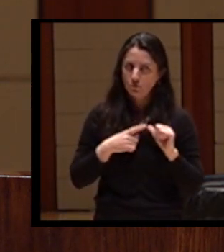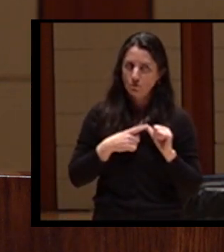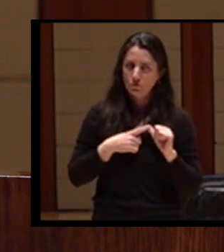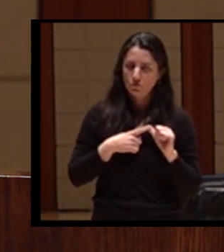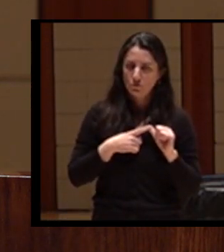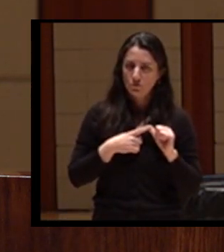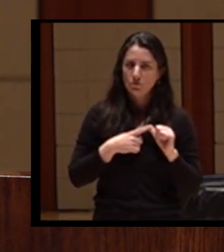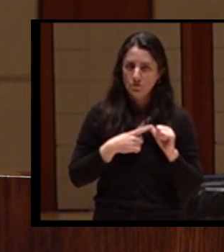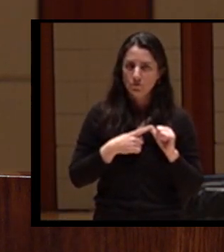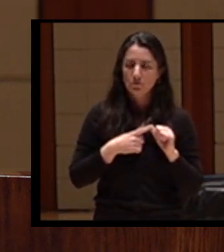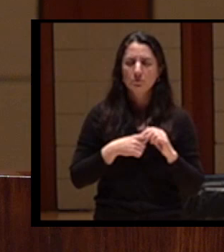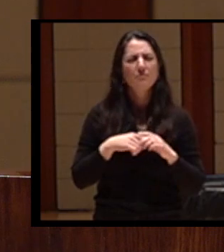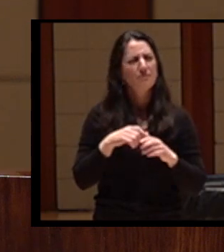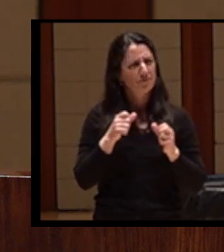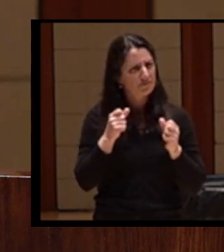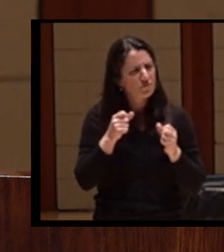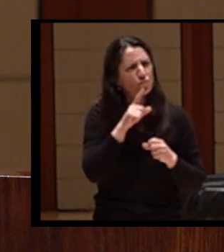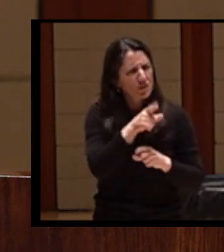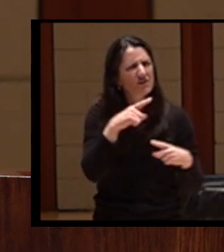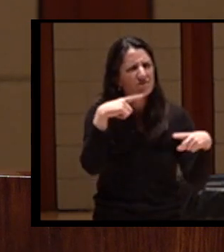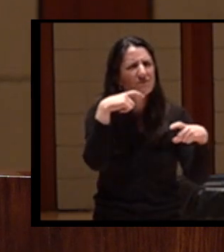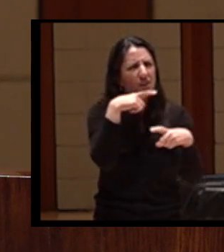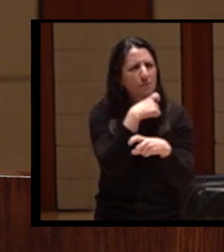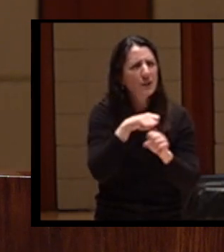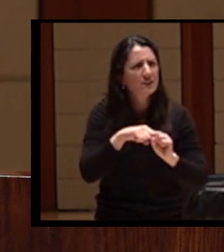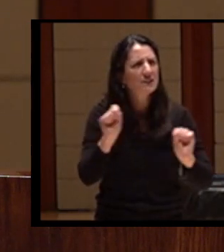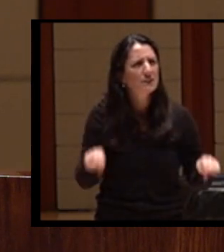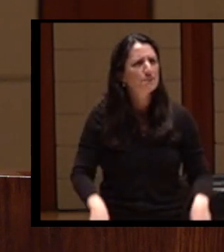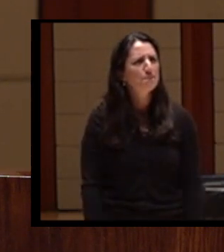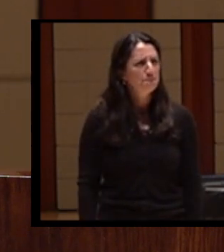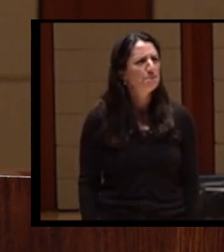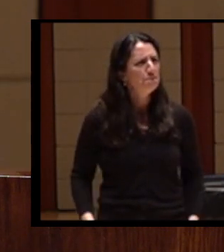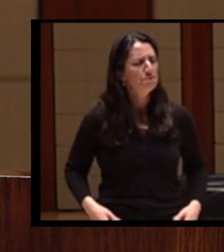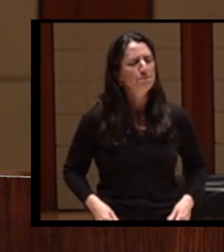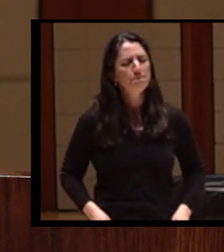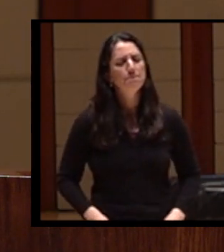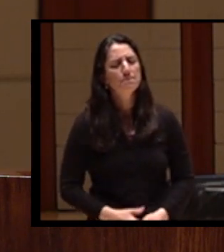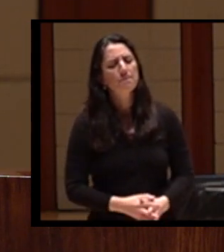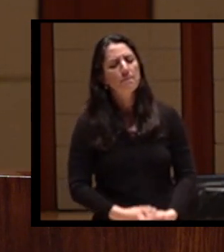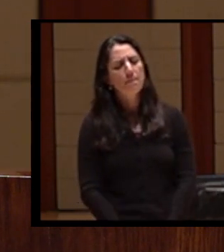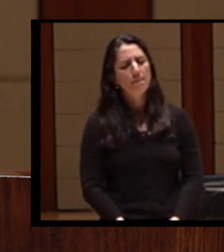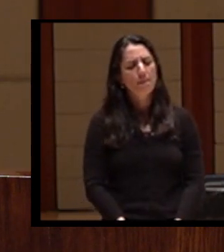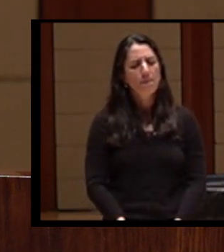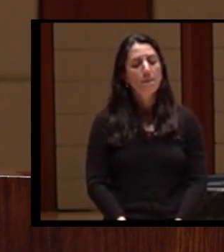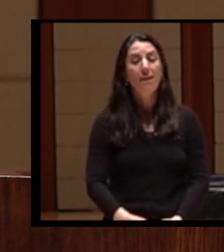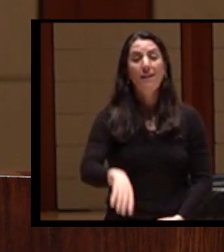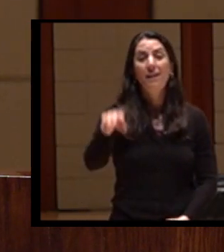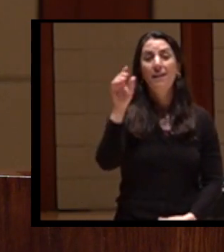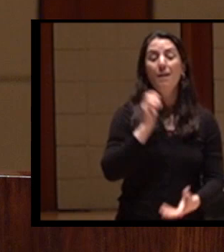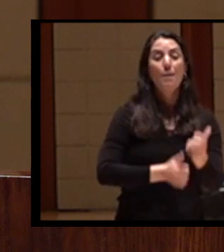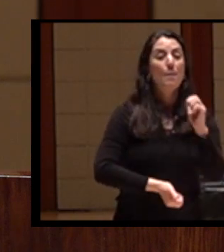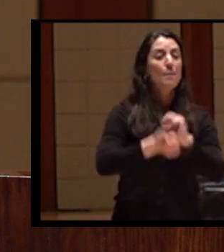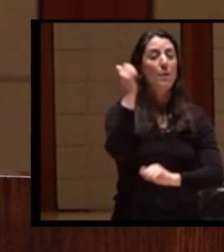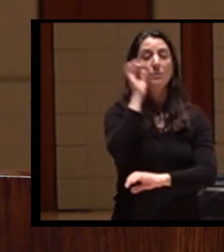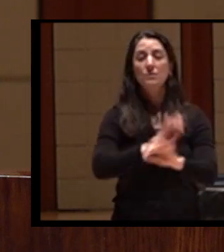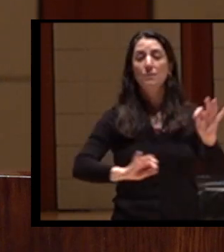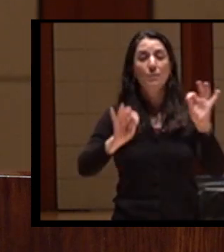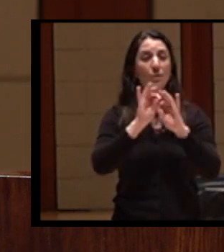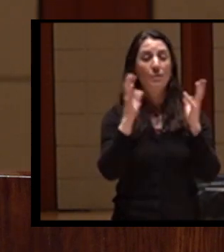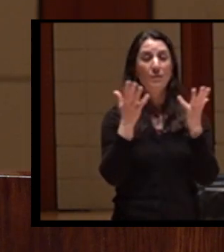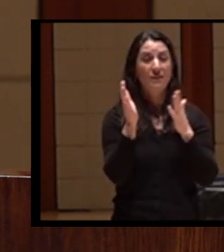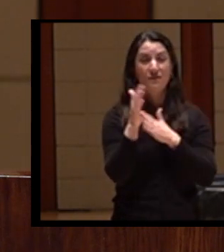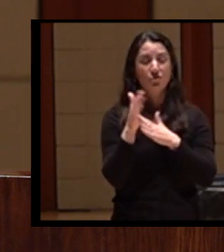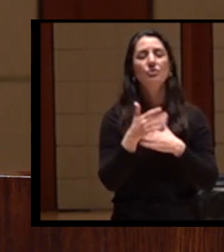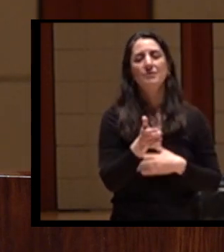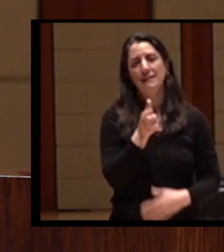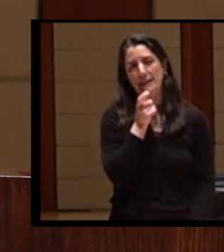Fishing, of course, for salmon was the pillar of the community. Salmon was eaten fresh, cooked on redwood